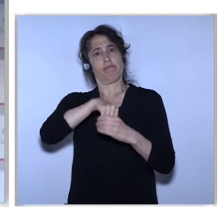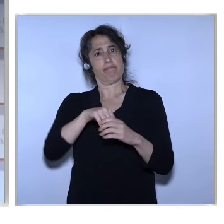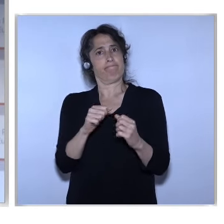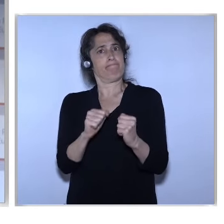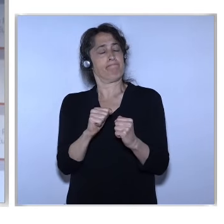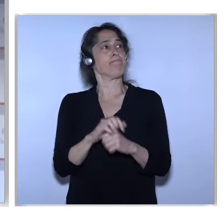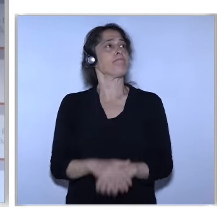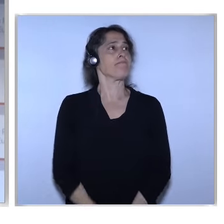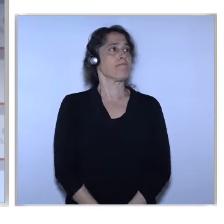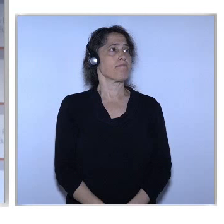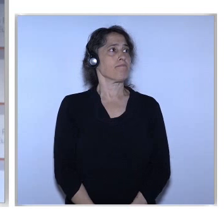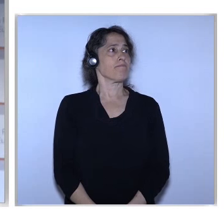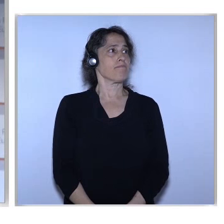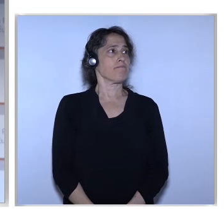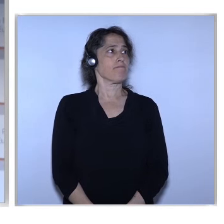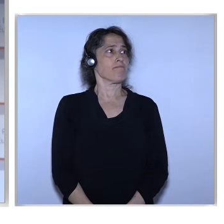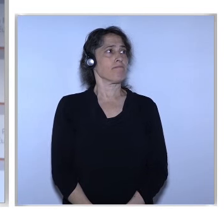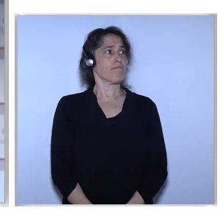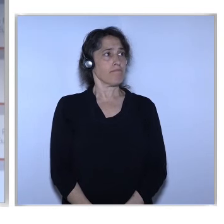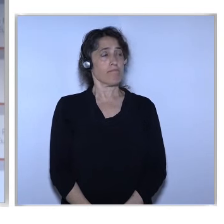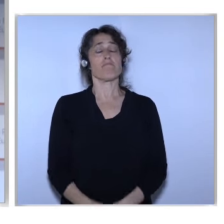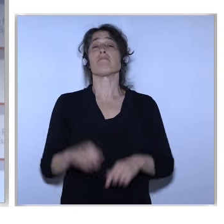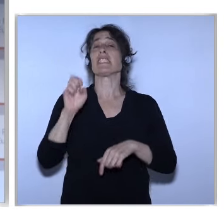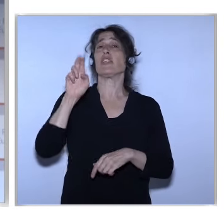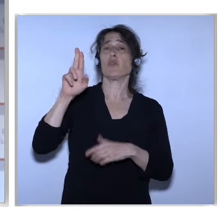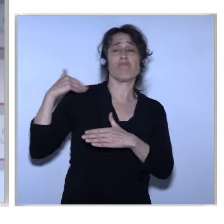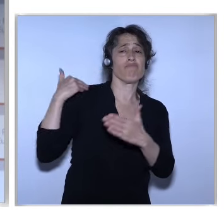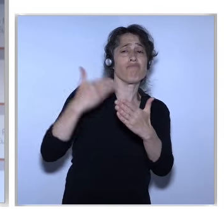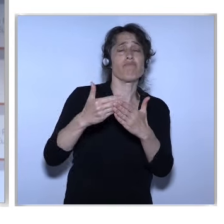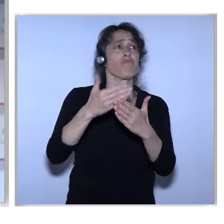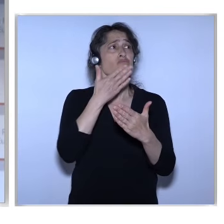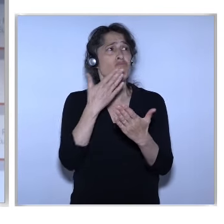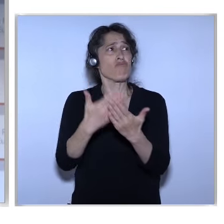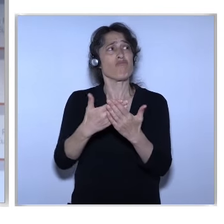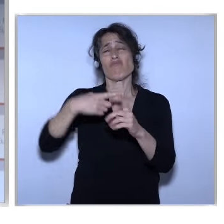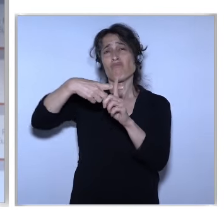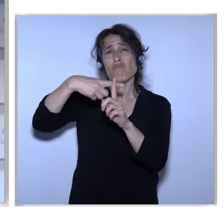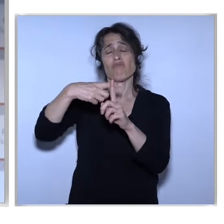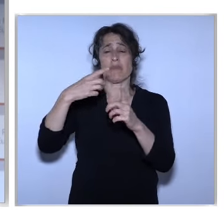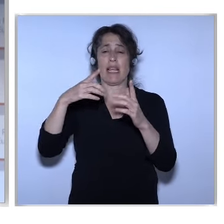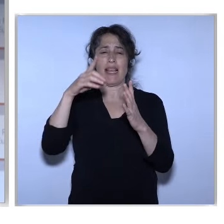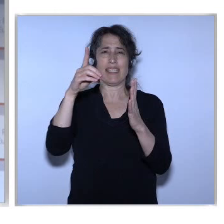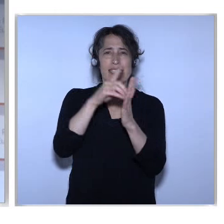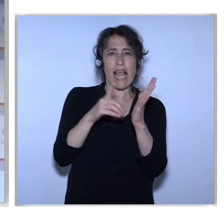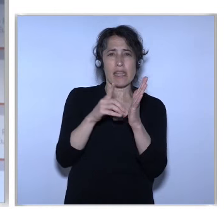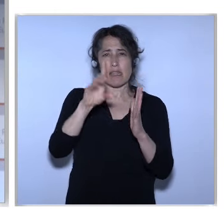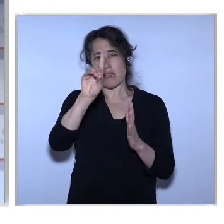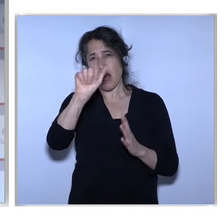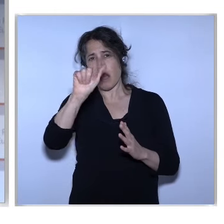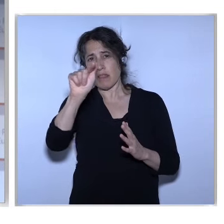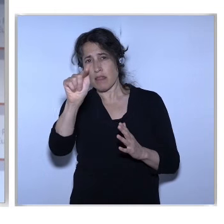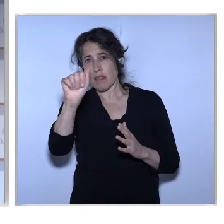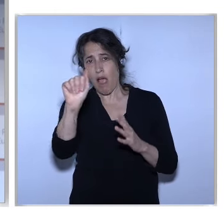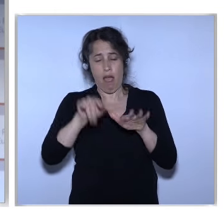The presidency had invested significant efforts to finalise the discussion in the Council